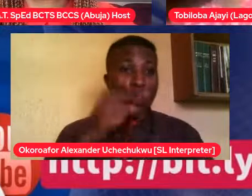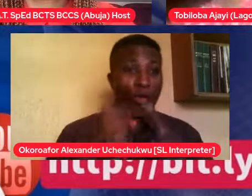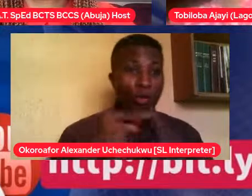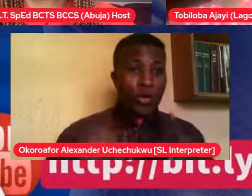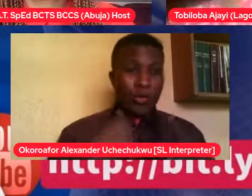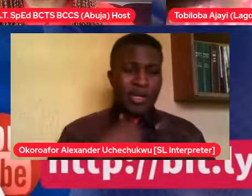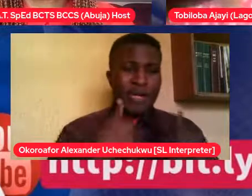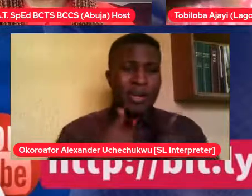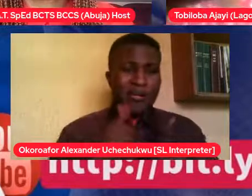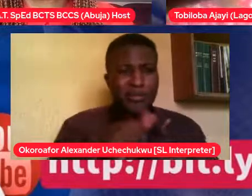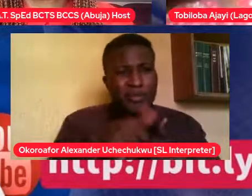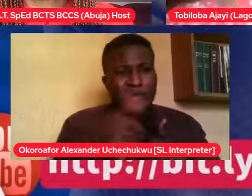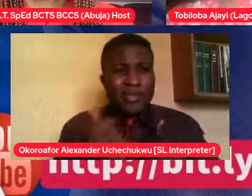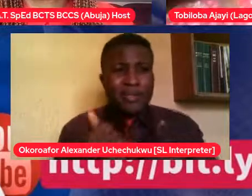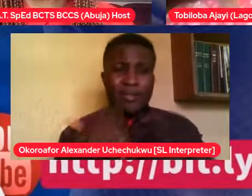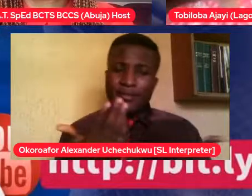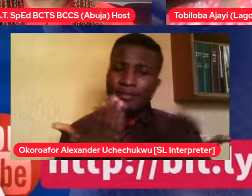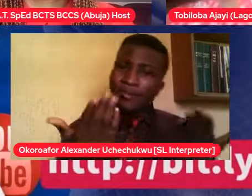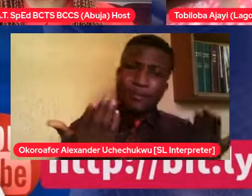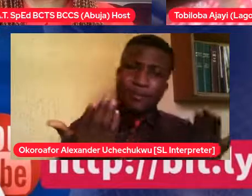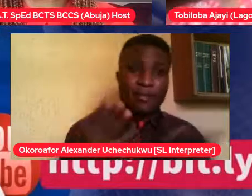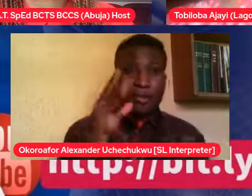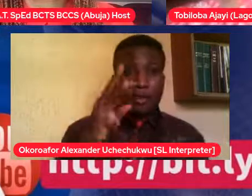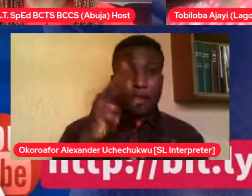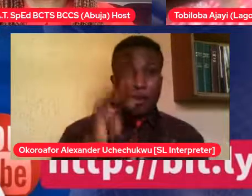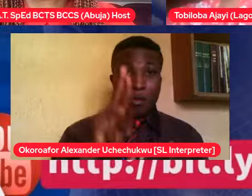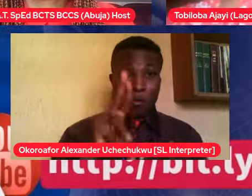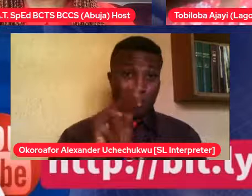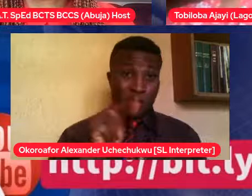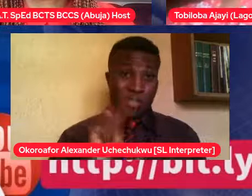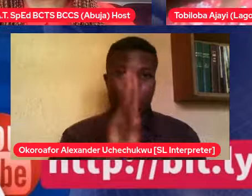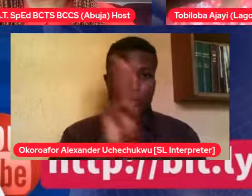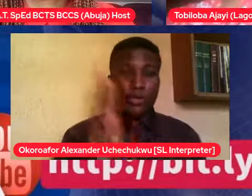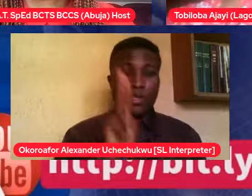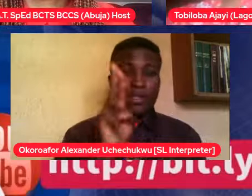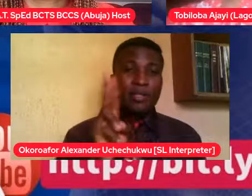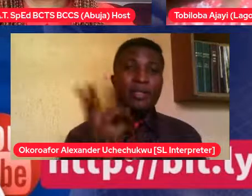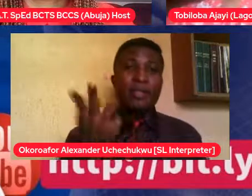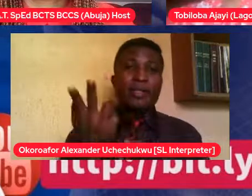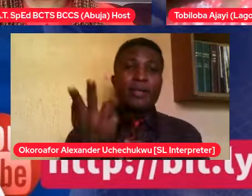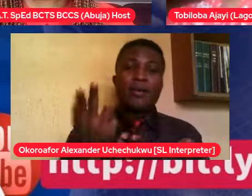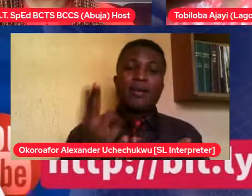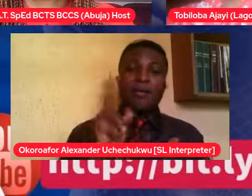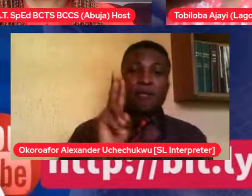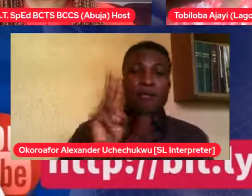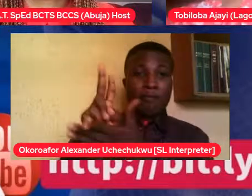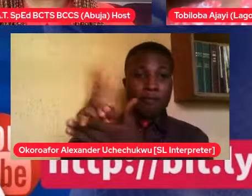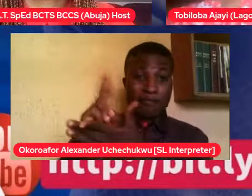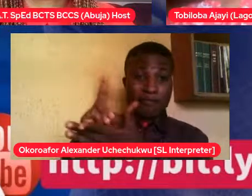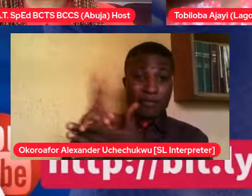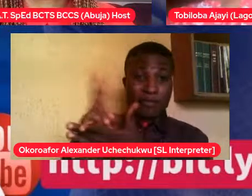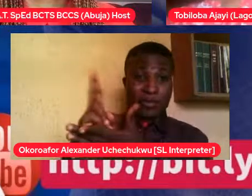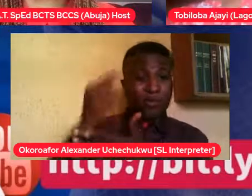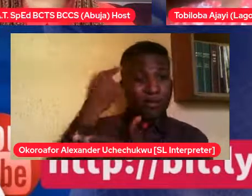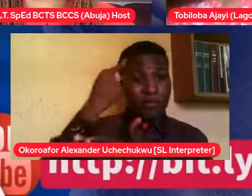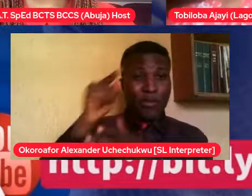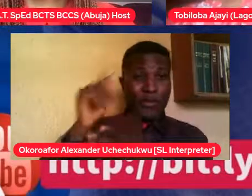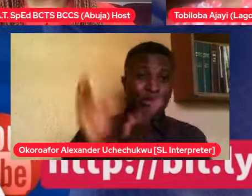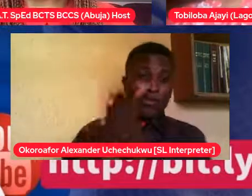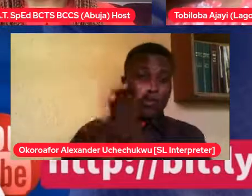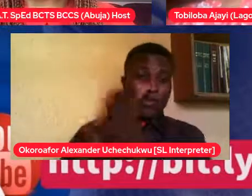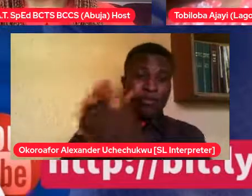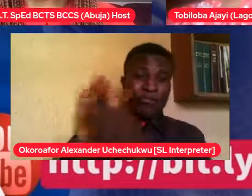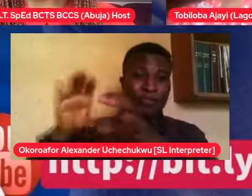the virtual platform for school. But at the same time, he's now exposed to certain things. You know, so